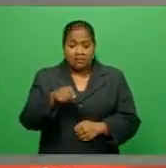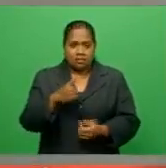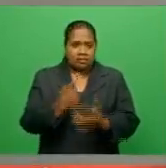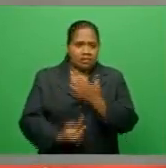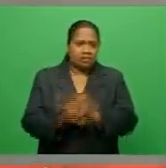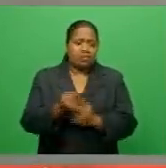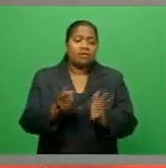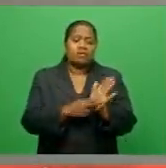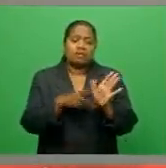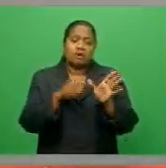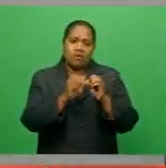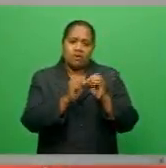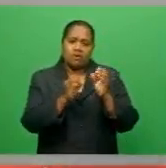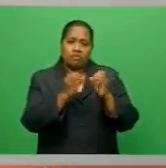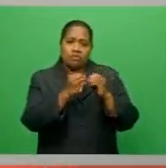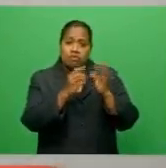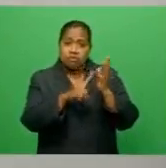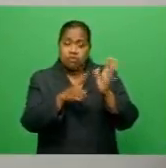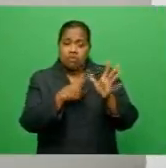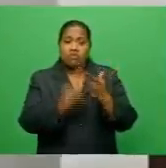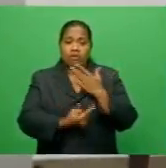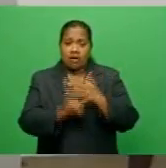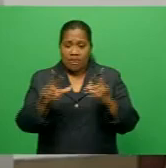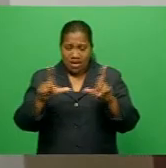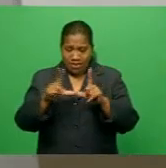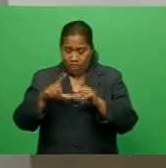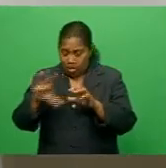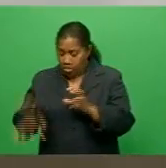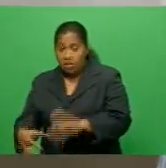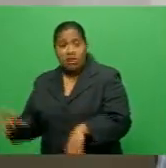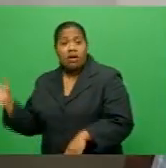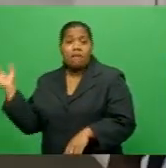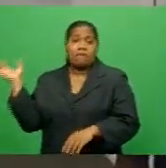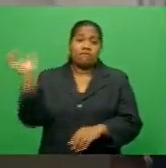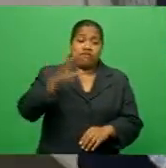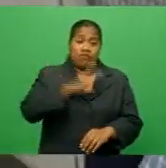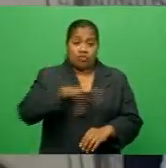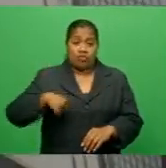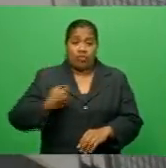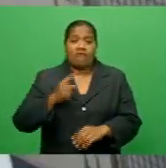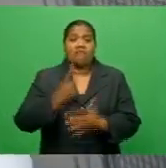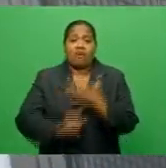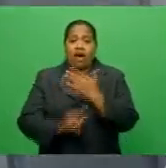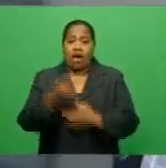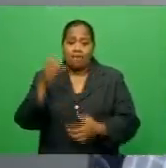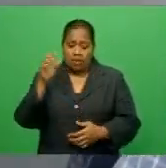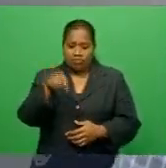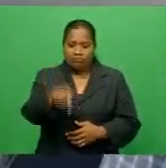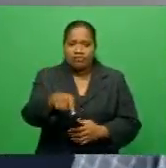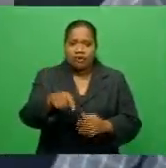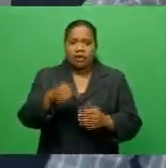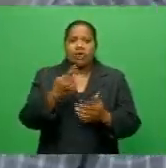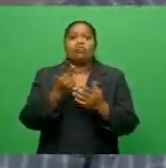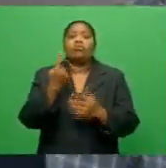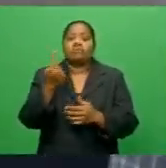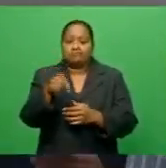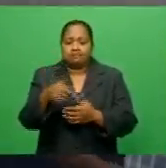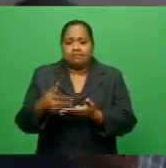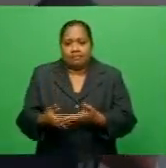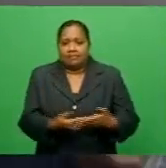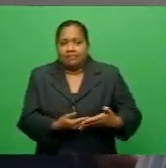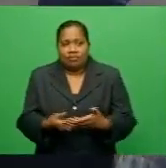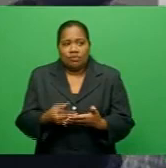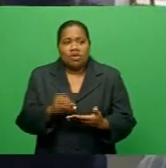Kunawave threw a concrete block at his wife which instead hit the child. During the sentence hearing, Kunawave sought the court's